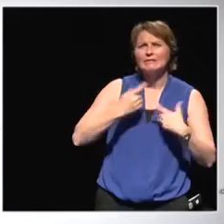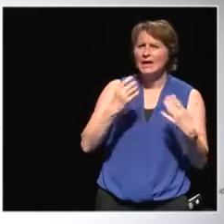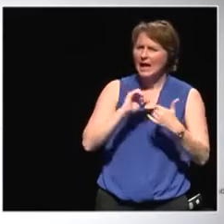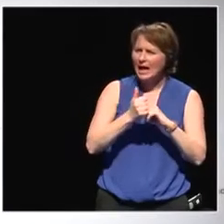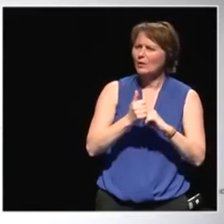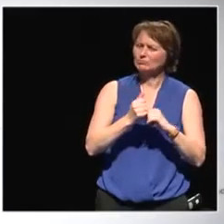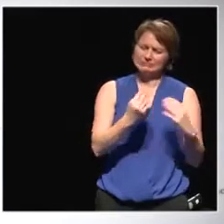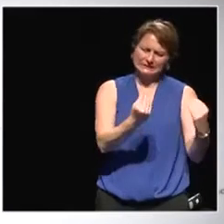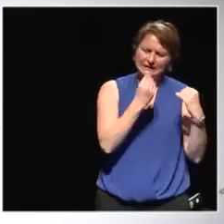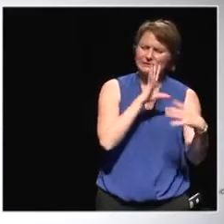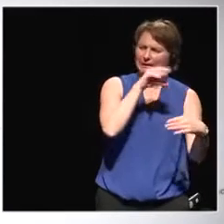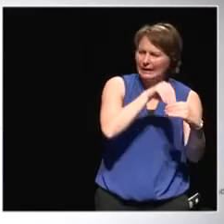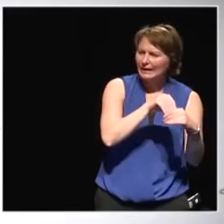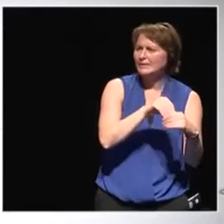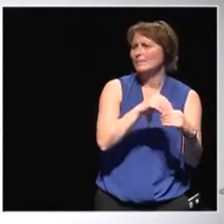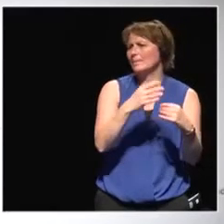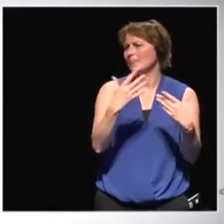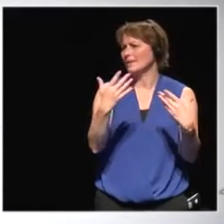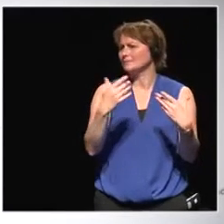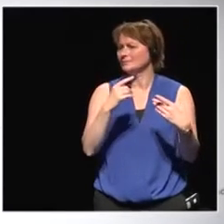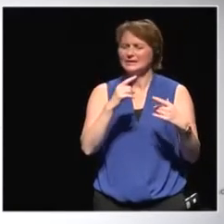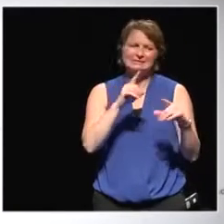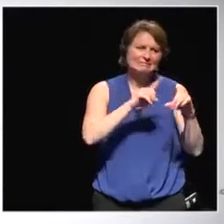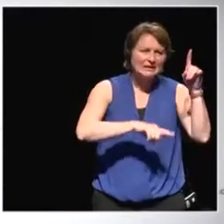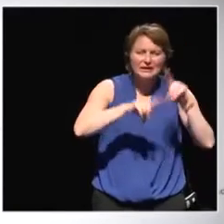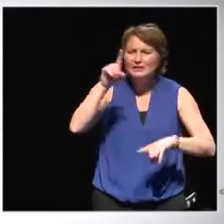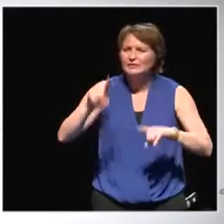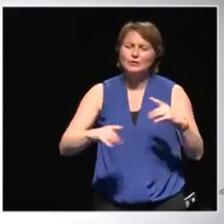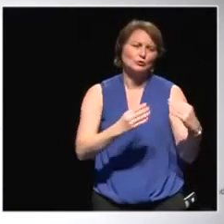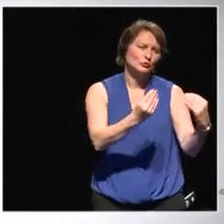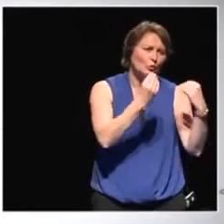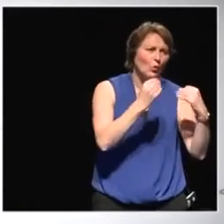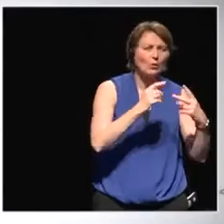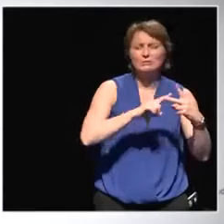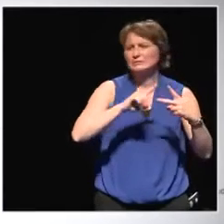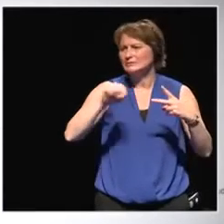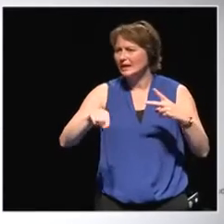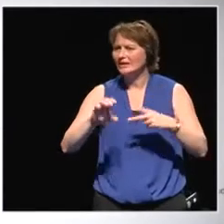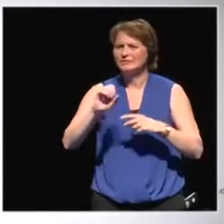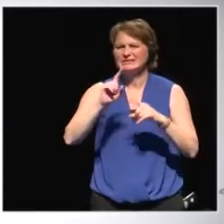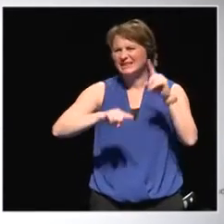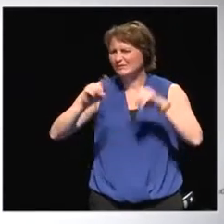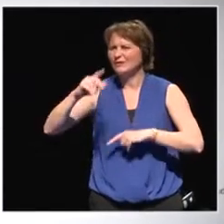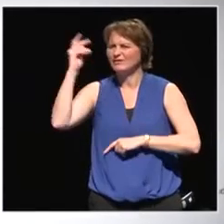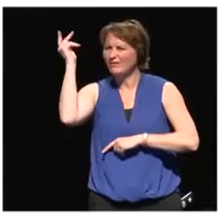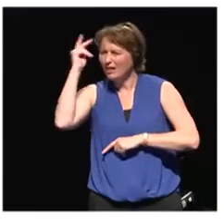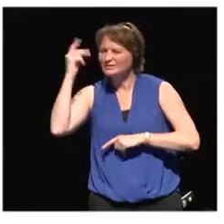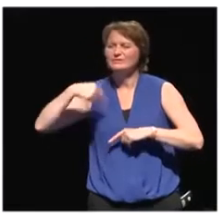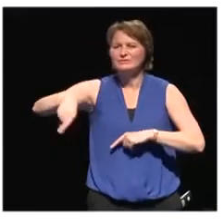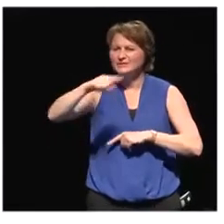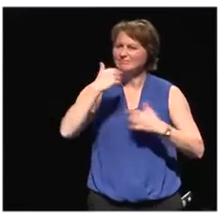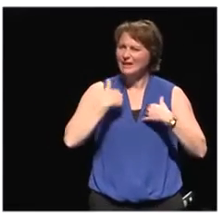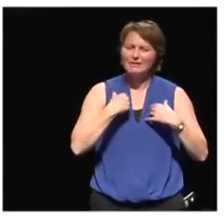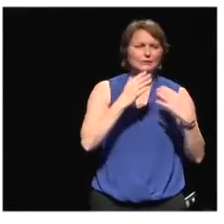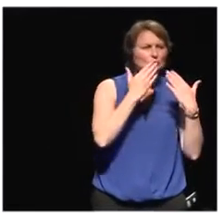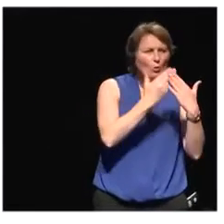Frenet schooling or Dick Rowley in Belgium or Steiner Montessori pedagogy and so on.